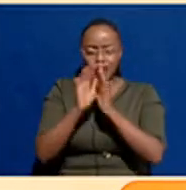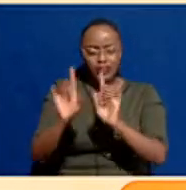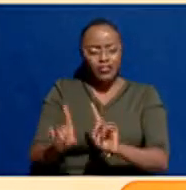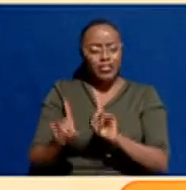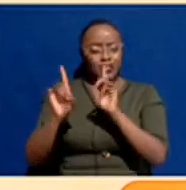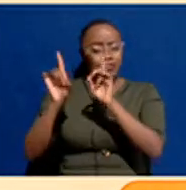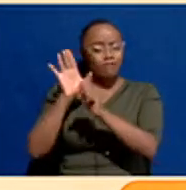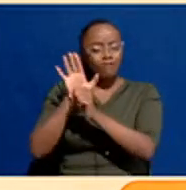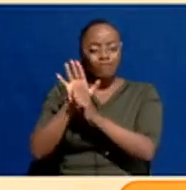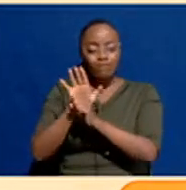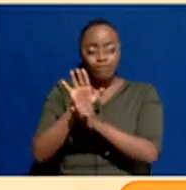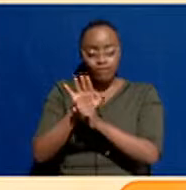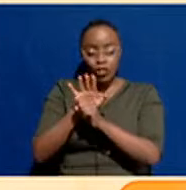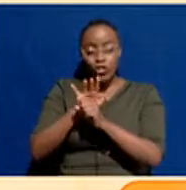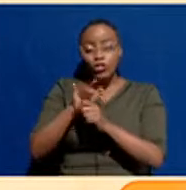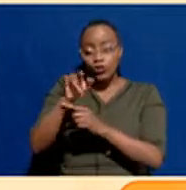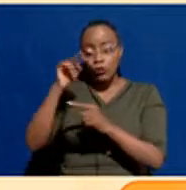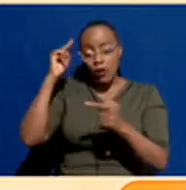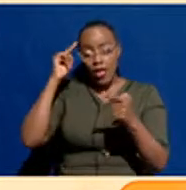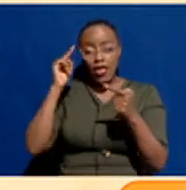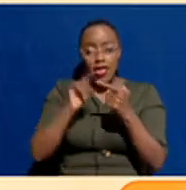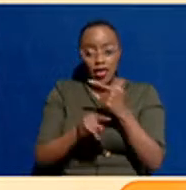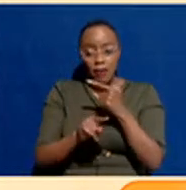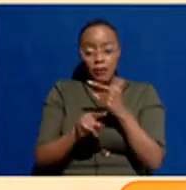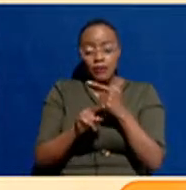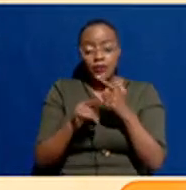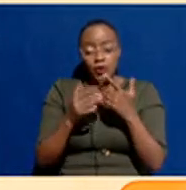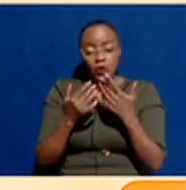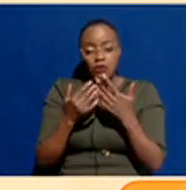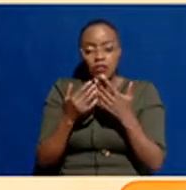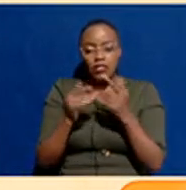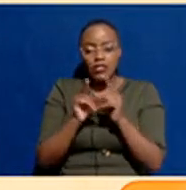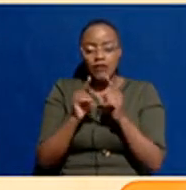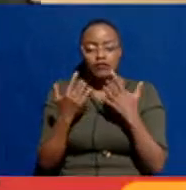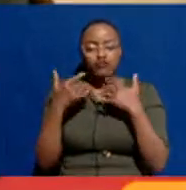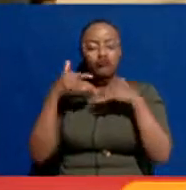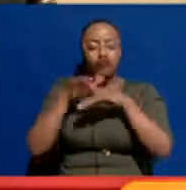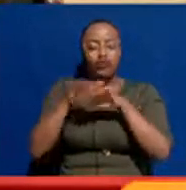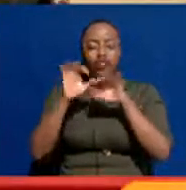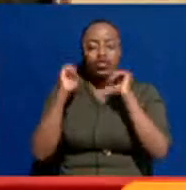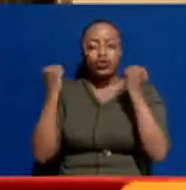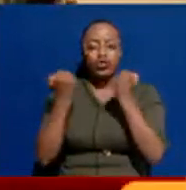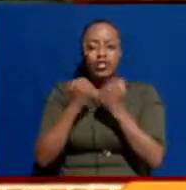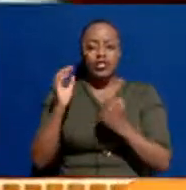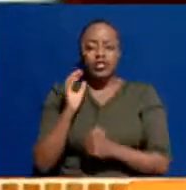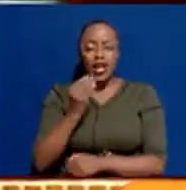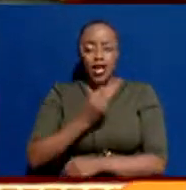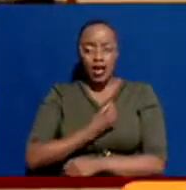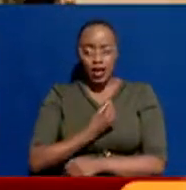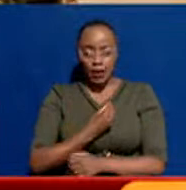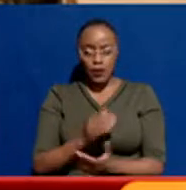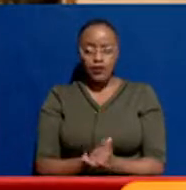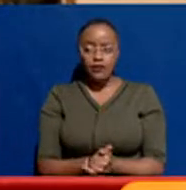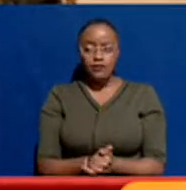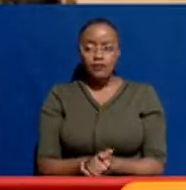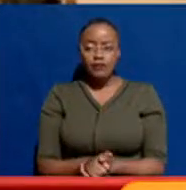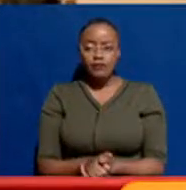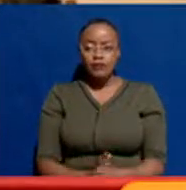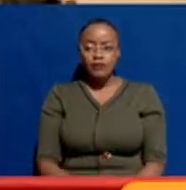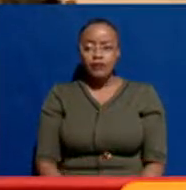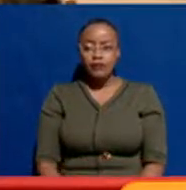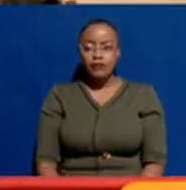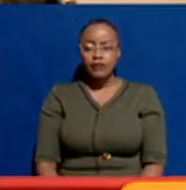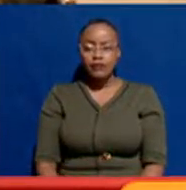to the cause of emancipation of our society. For me to be a